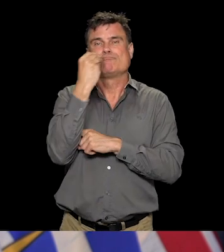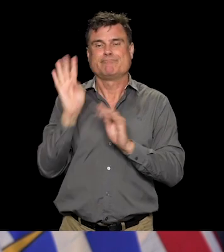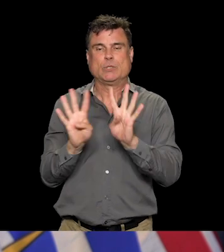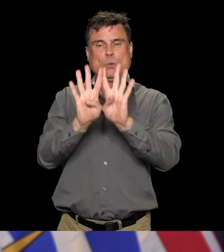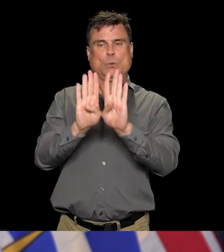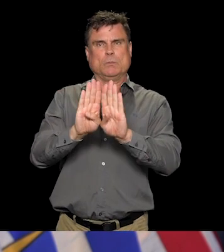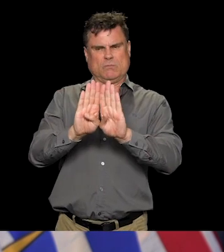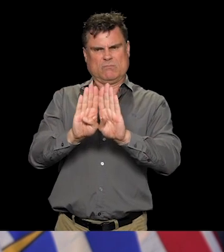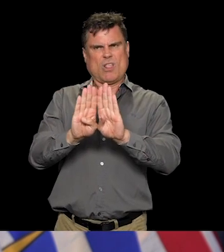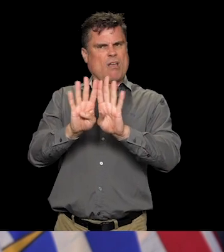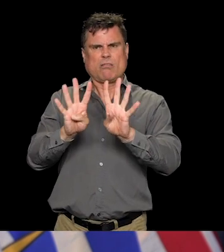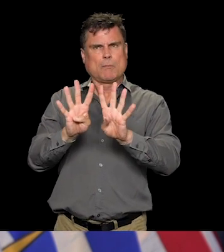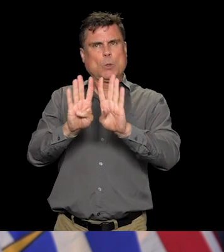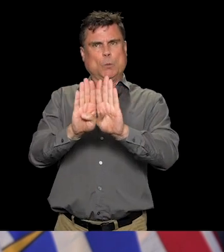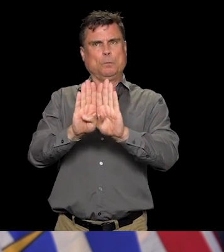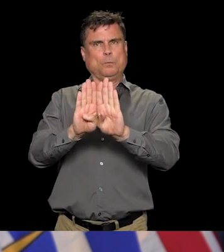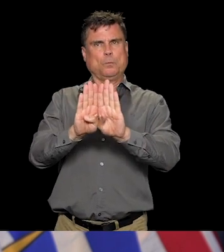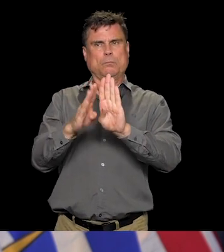achieve herd immunity?